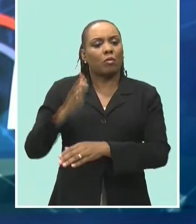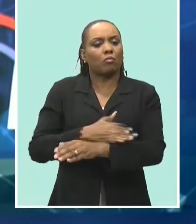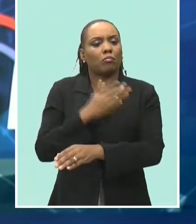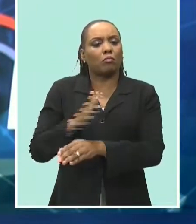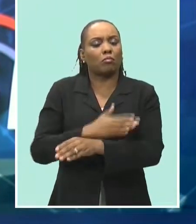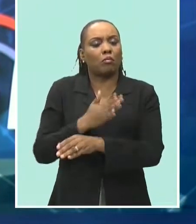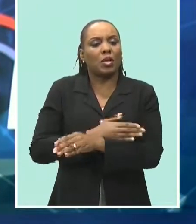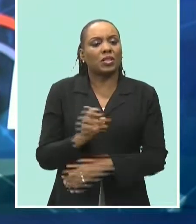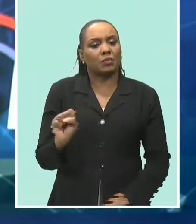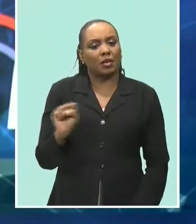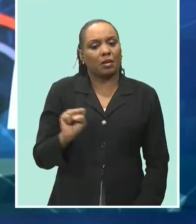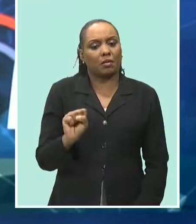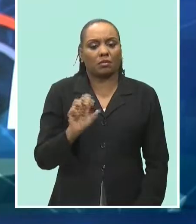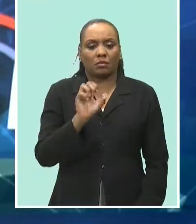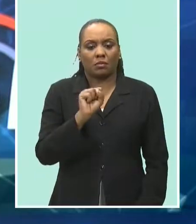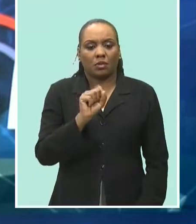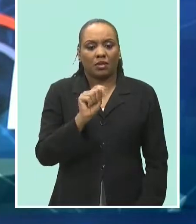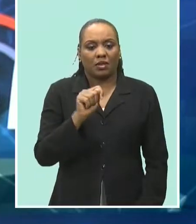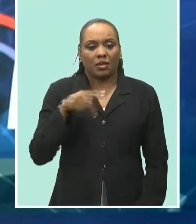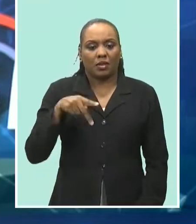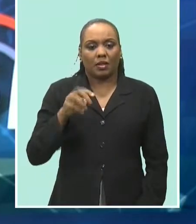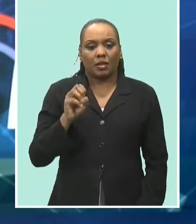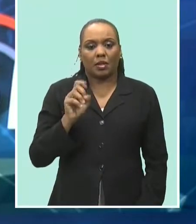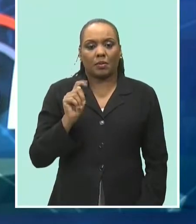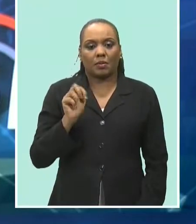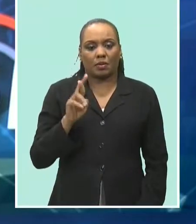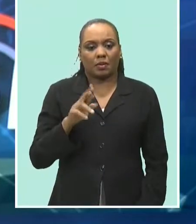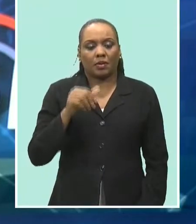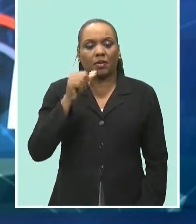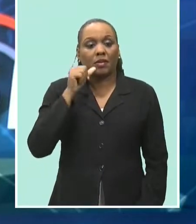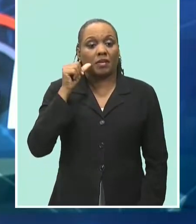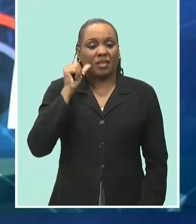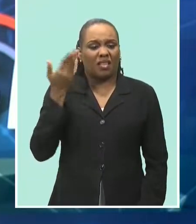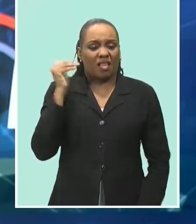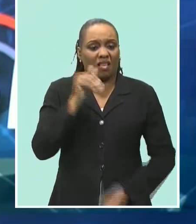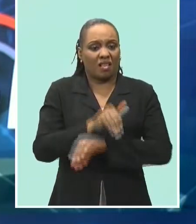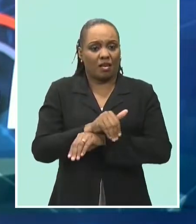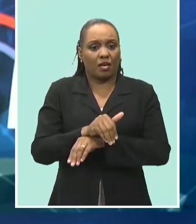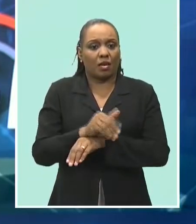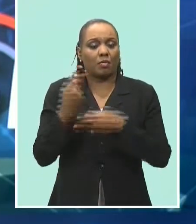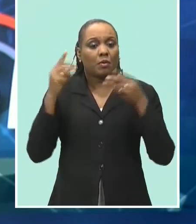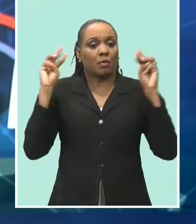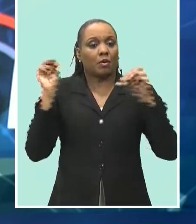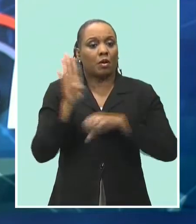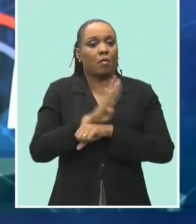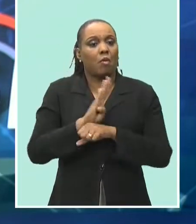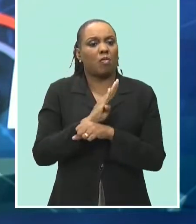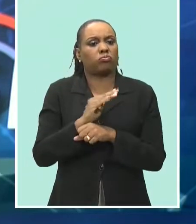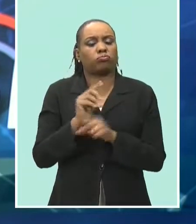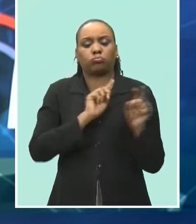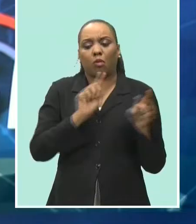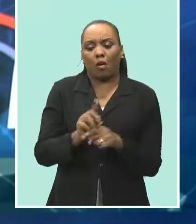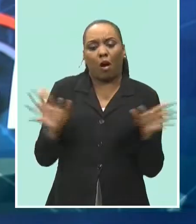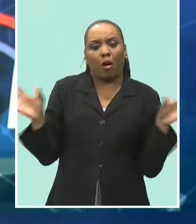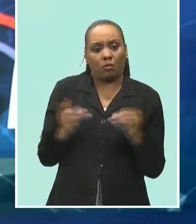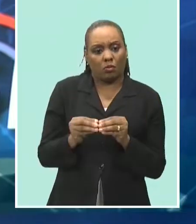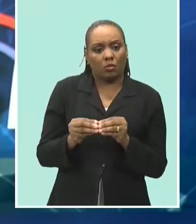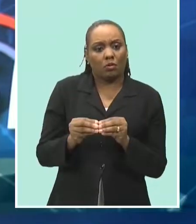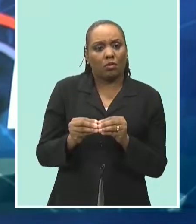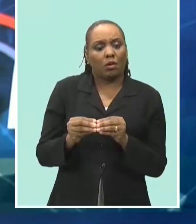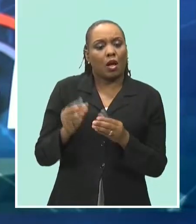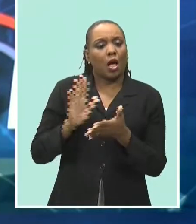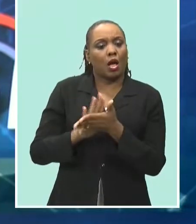re-established this as the behest of prime minister mia amour motley during the second ideas forum held at the alexander school